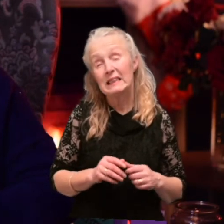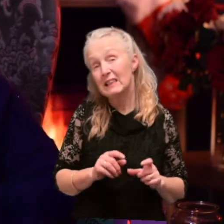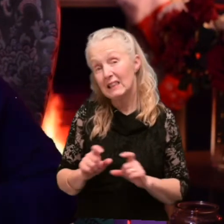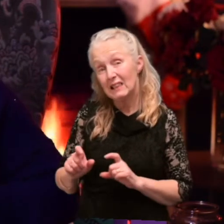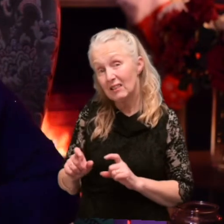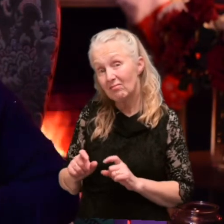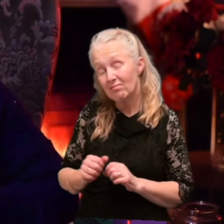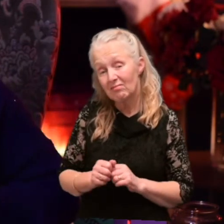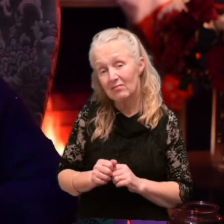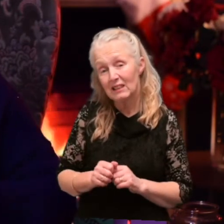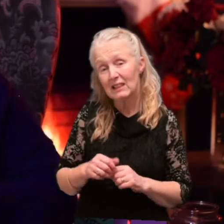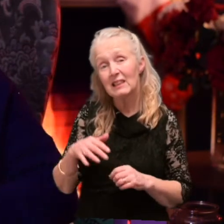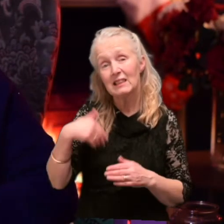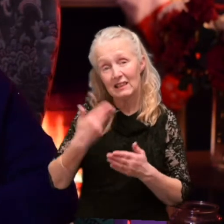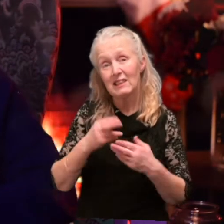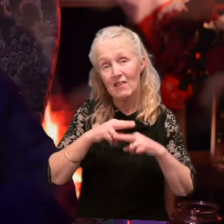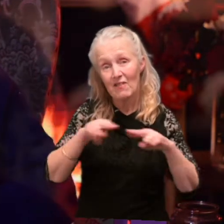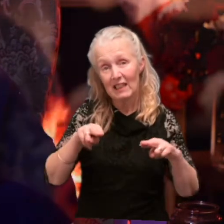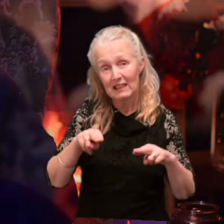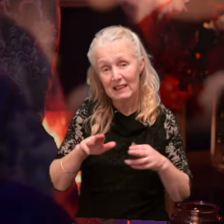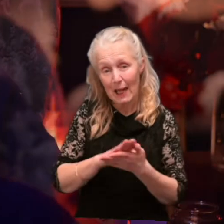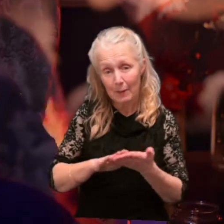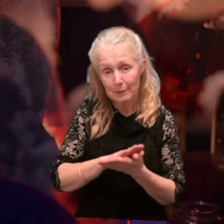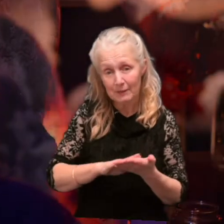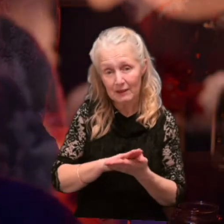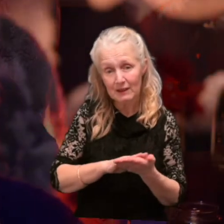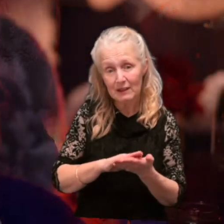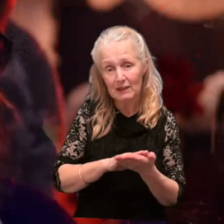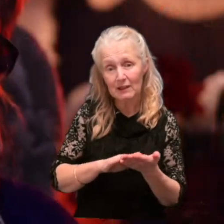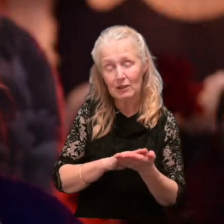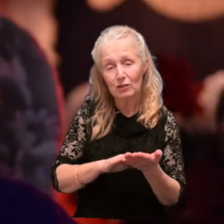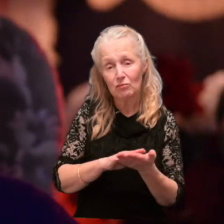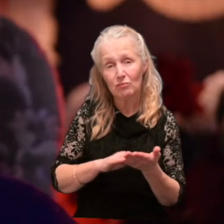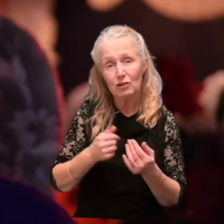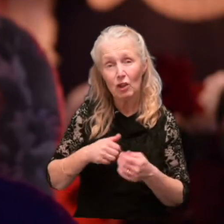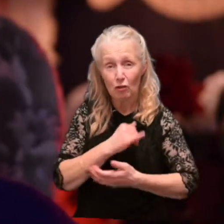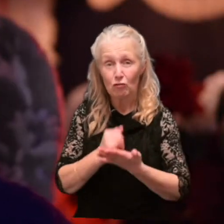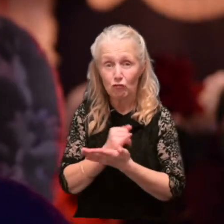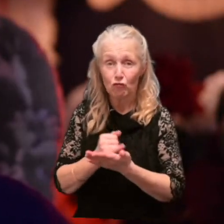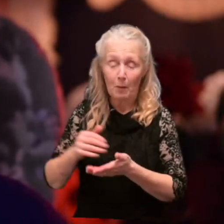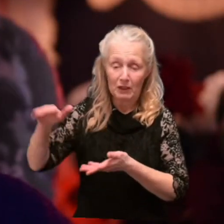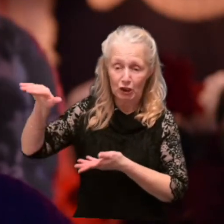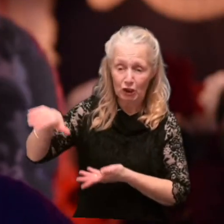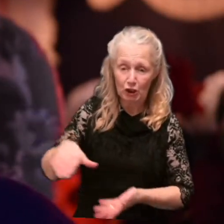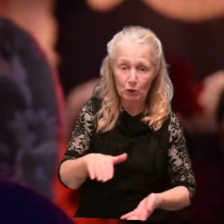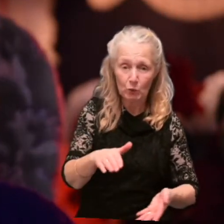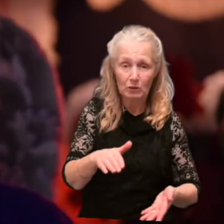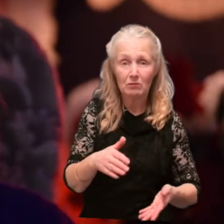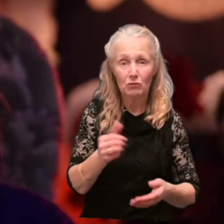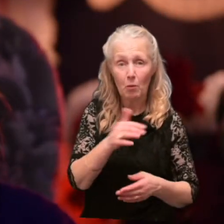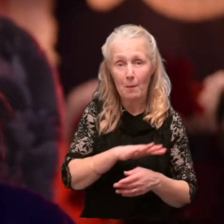Still, since the flats have been empty, the rubbish chute is a really good place. I mean, once you've pulled the door shut, it's not very draughty.